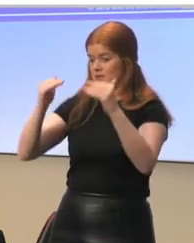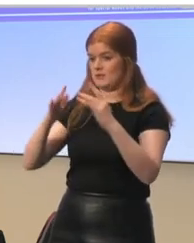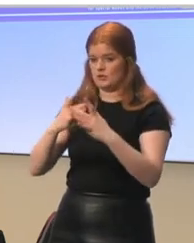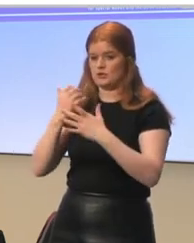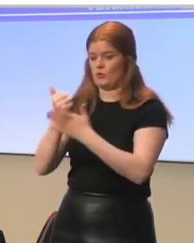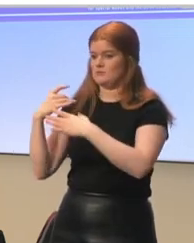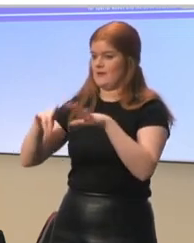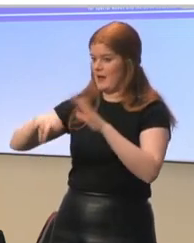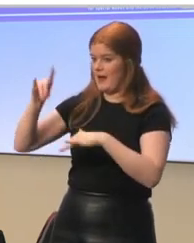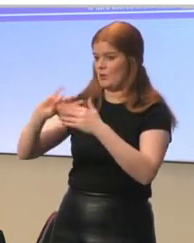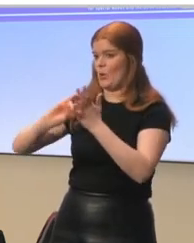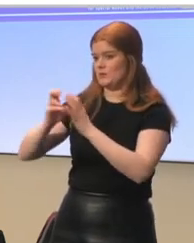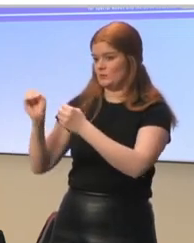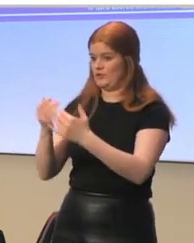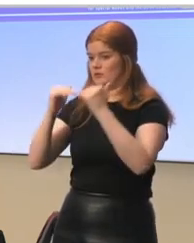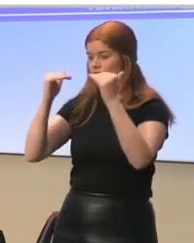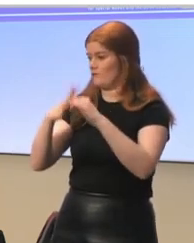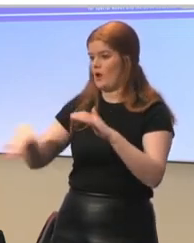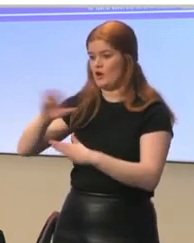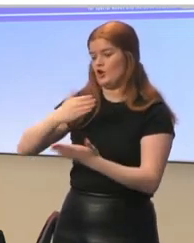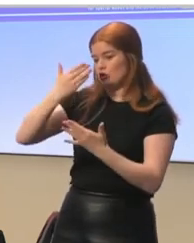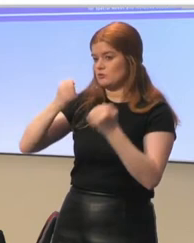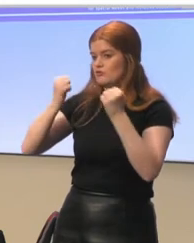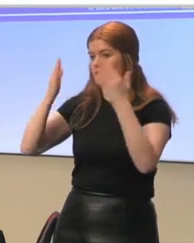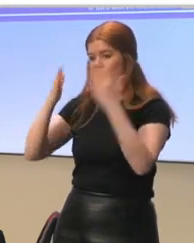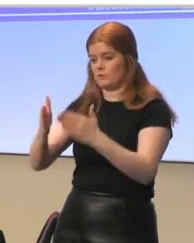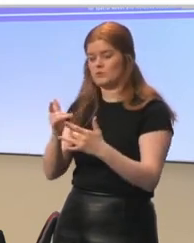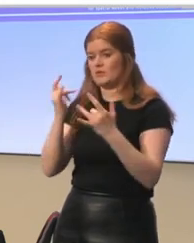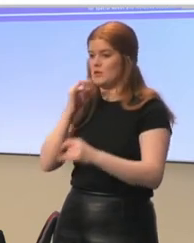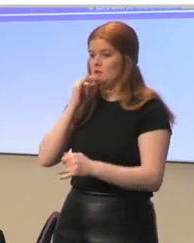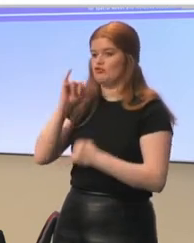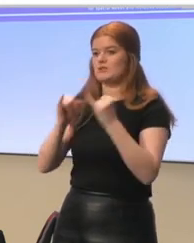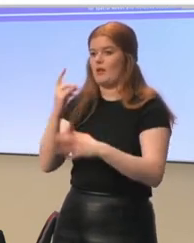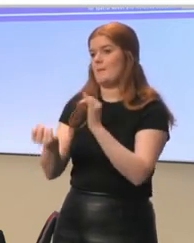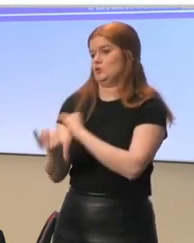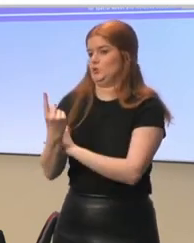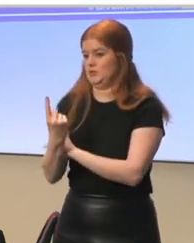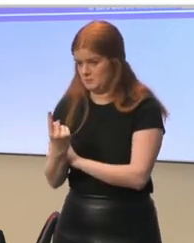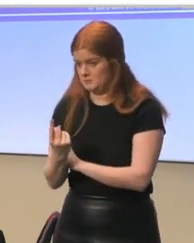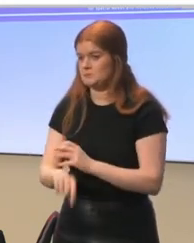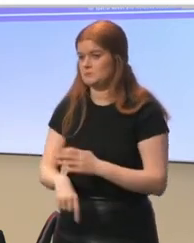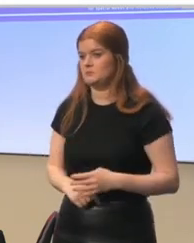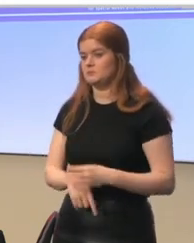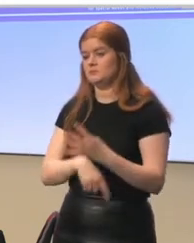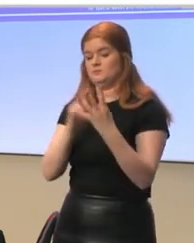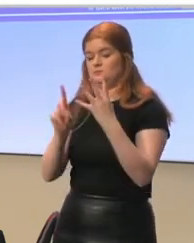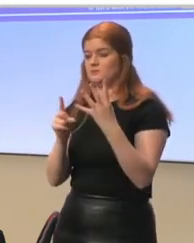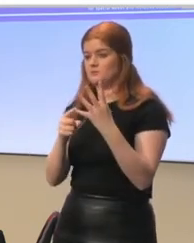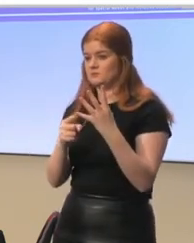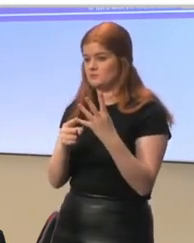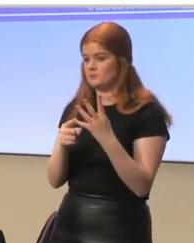for all learners with a focus on equitable opportunities. The fourth